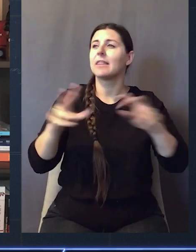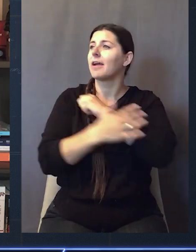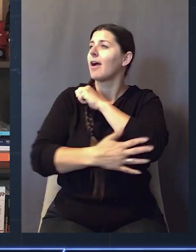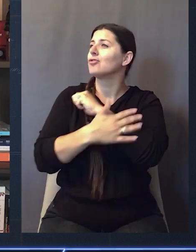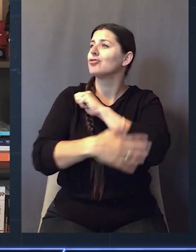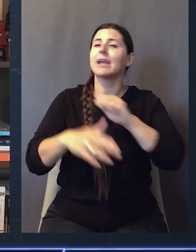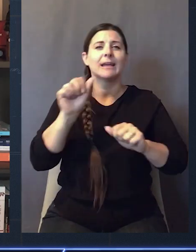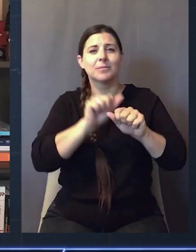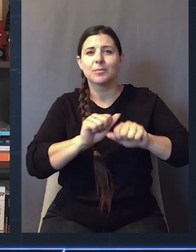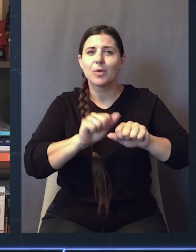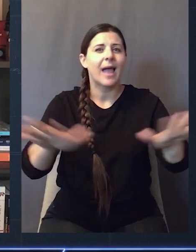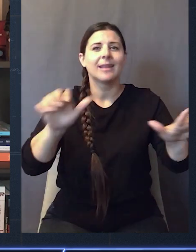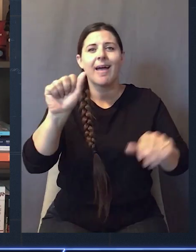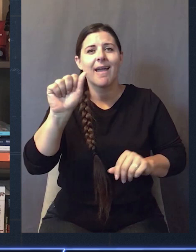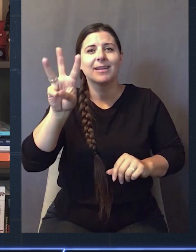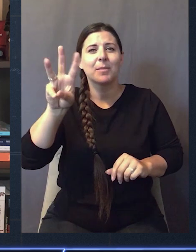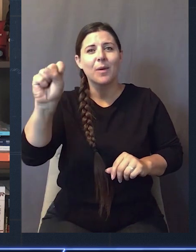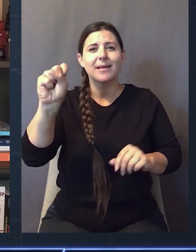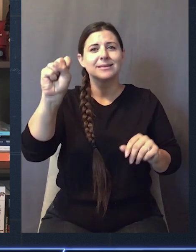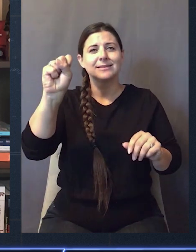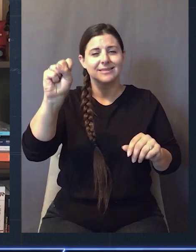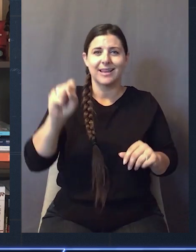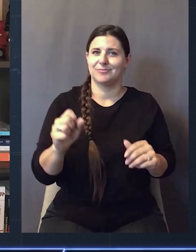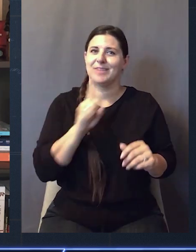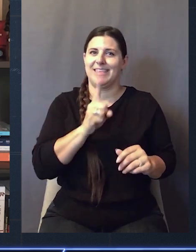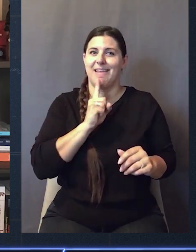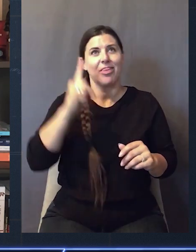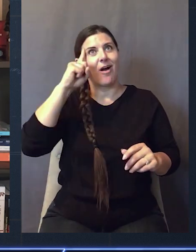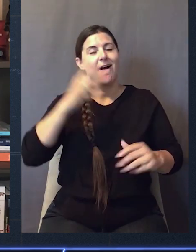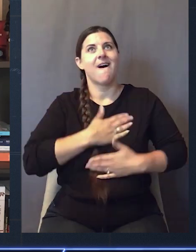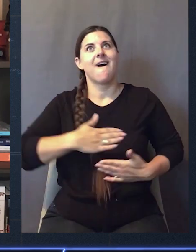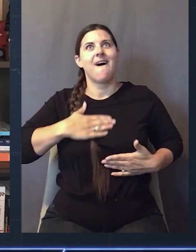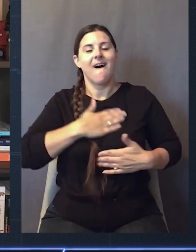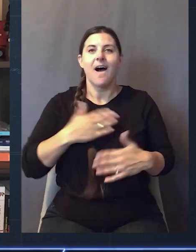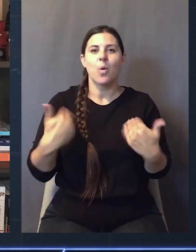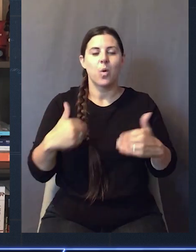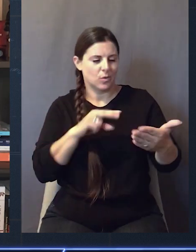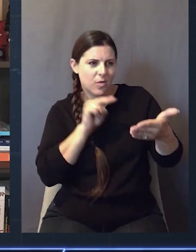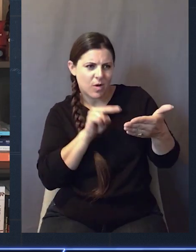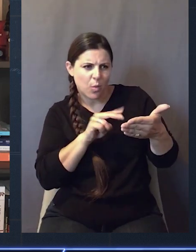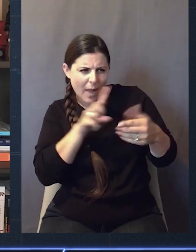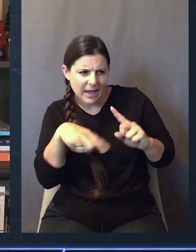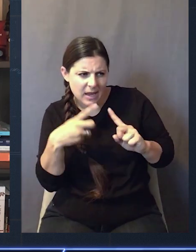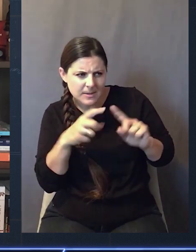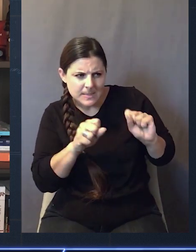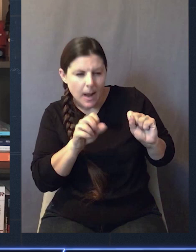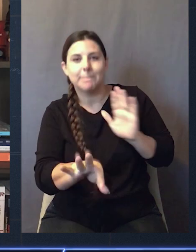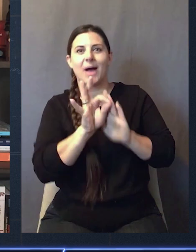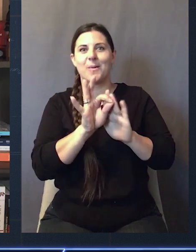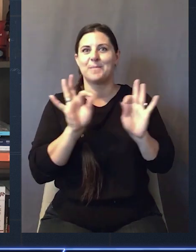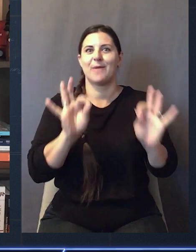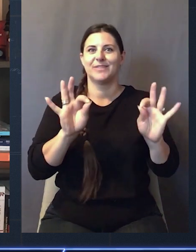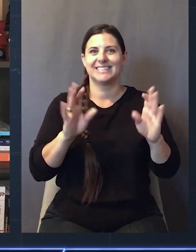spread around my AWS message, and have just a great time while I was doing it. I kept checking my calendar and I finally